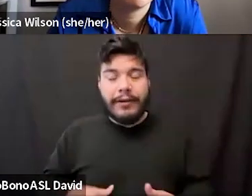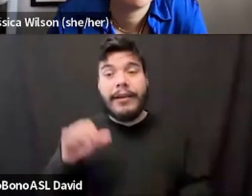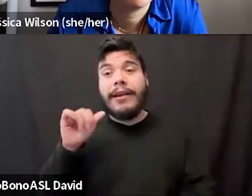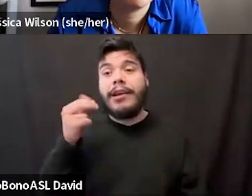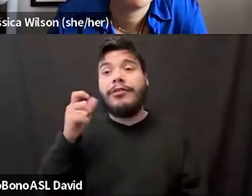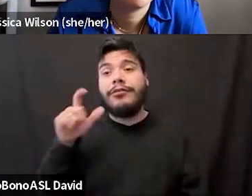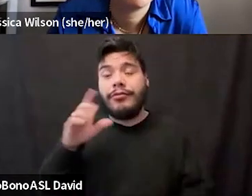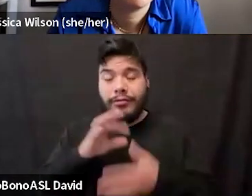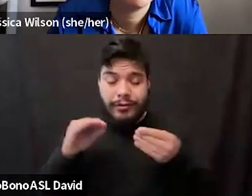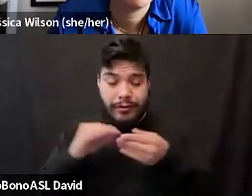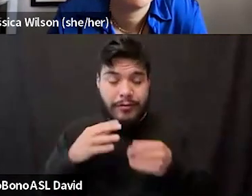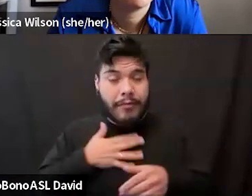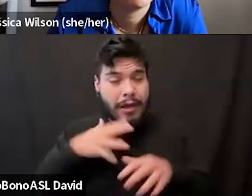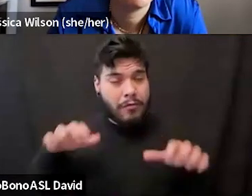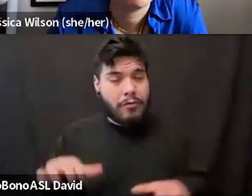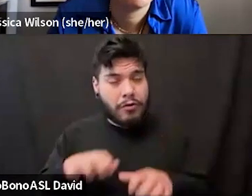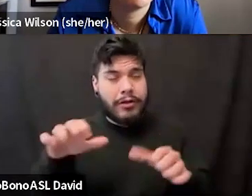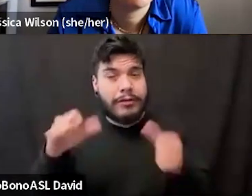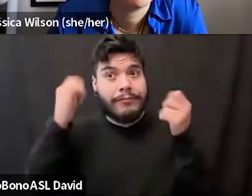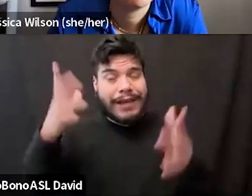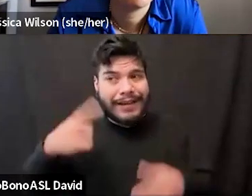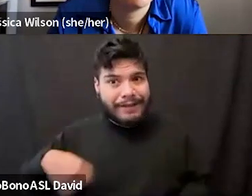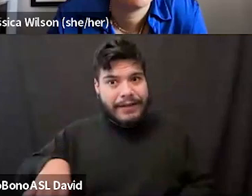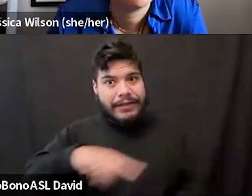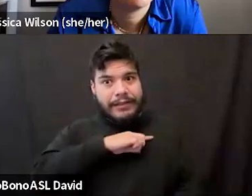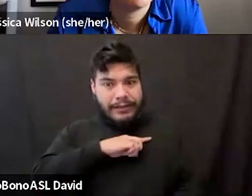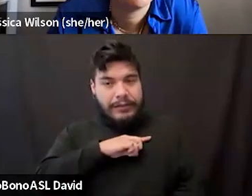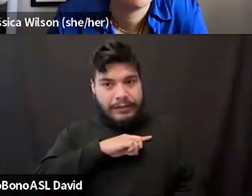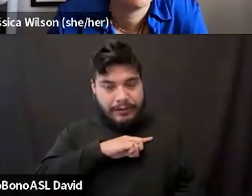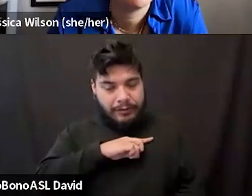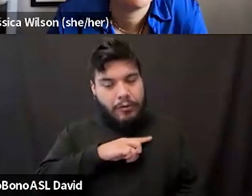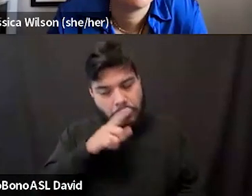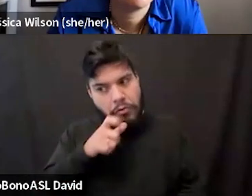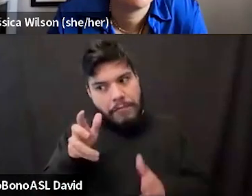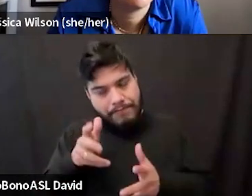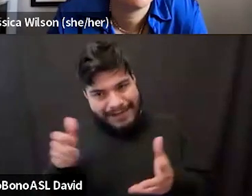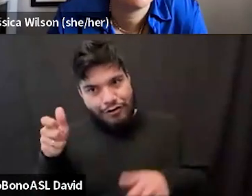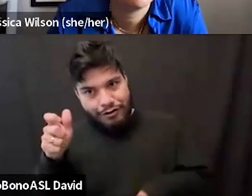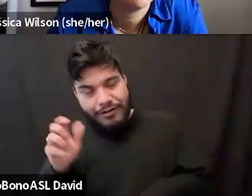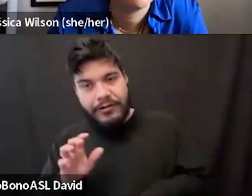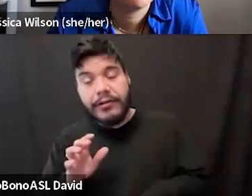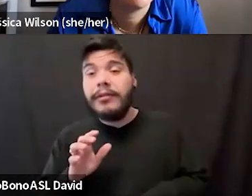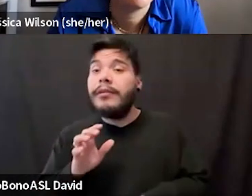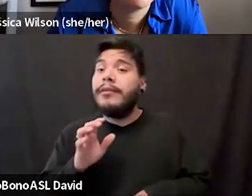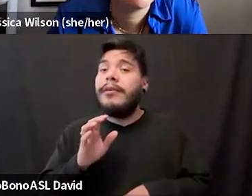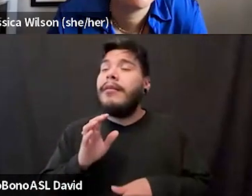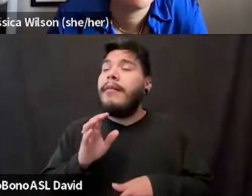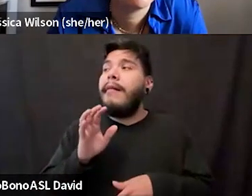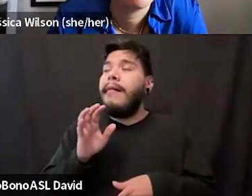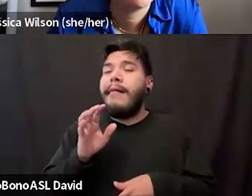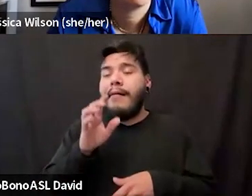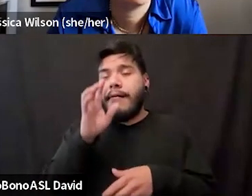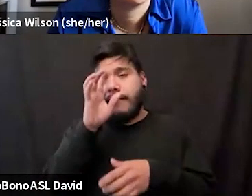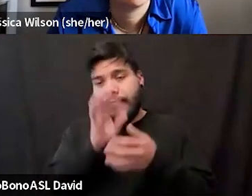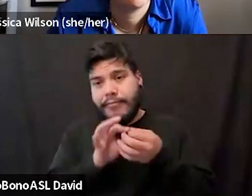in my work, I find that so many of us, I mean, those of us at the largest end, are disassociated and in so much physical,